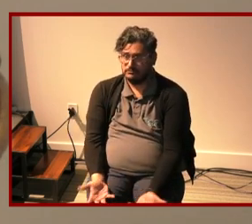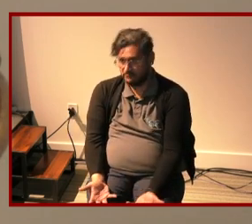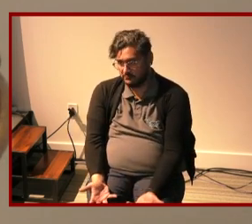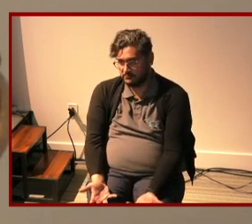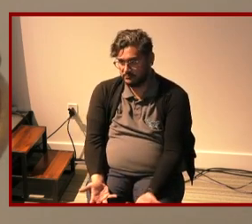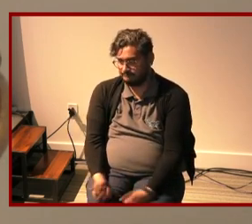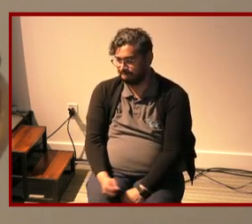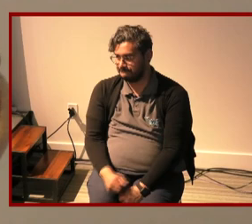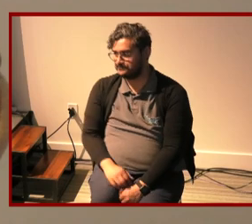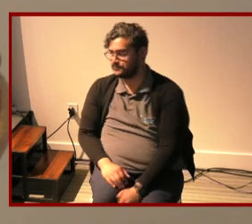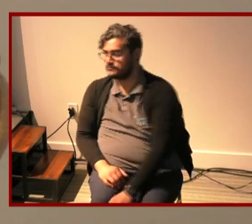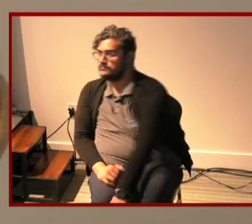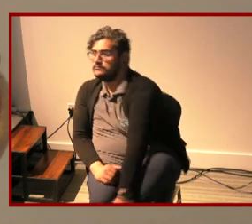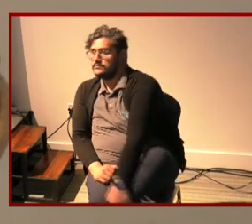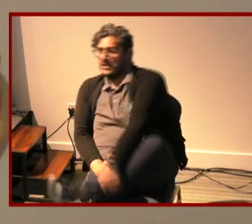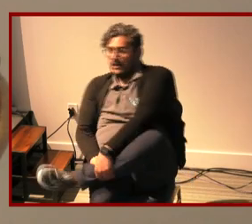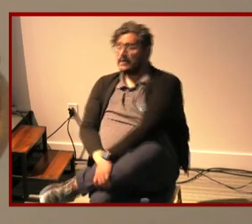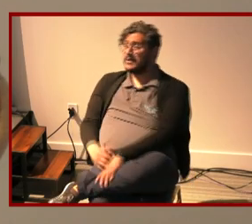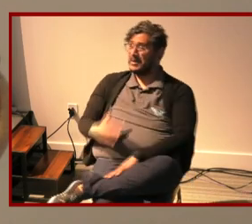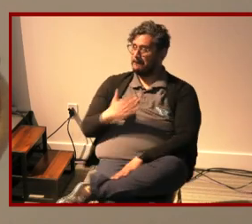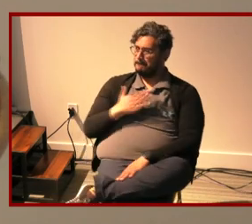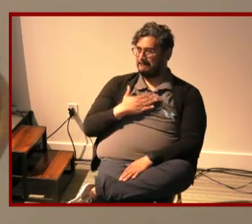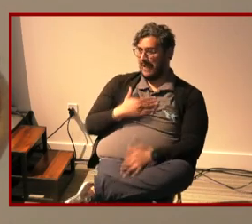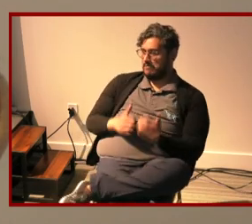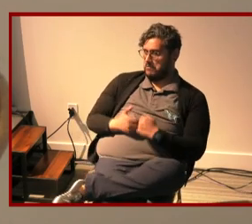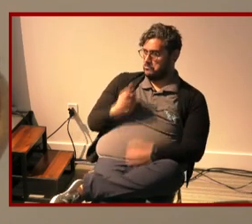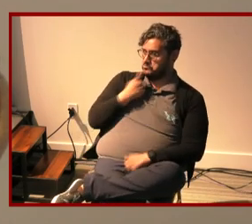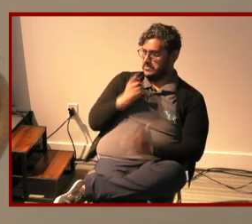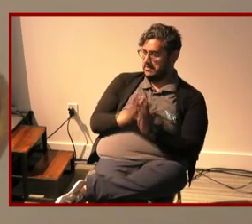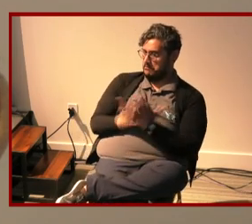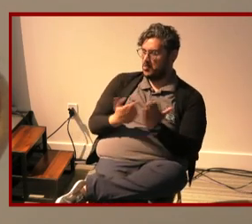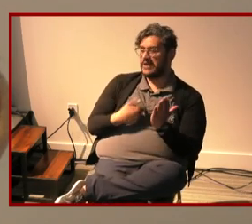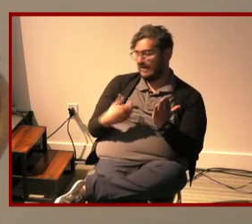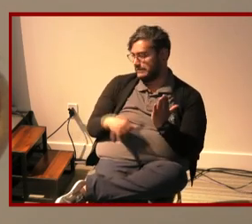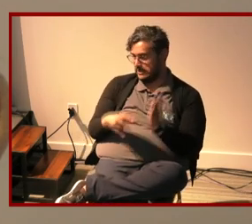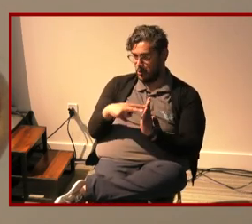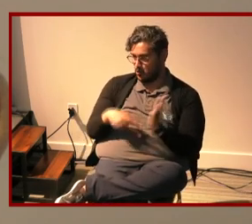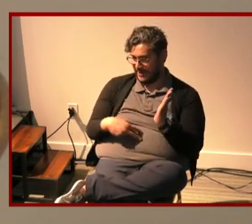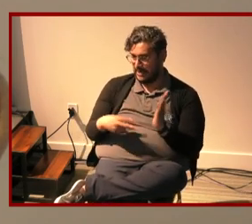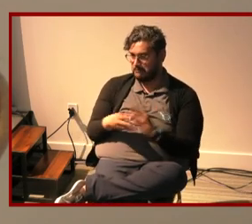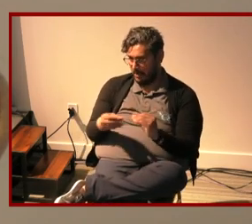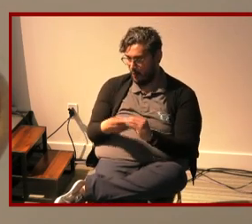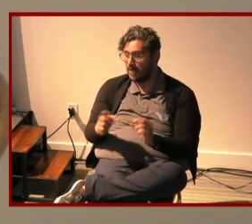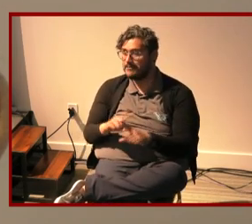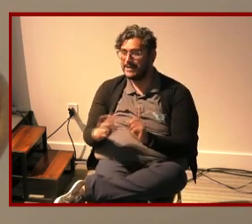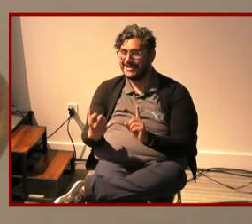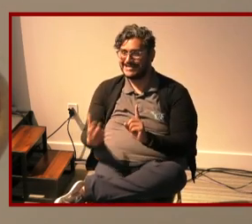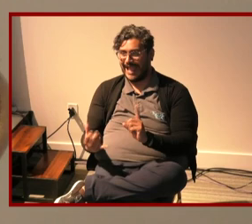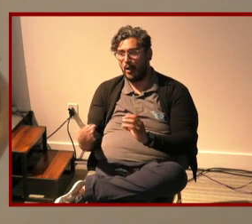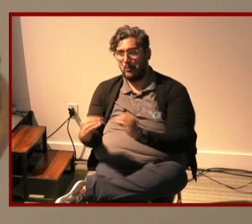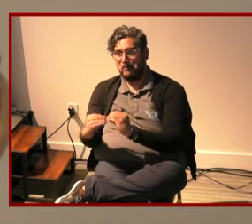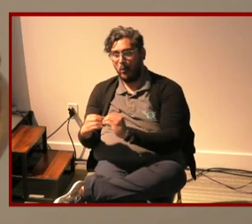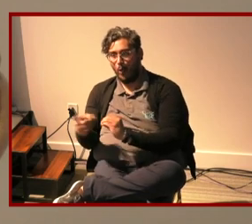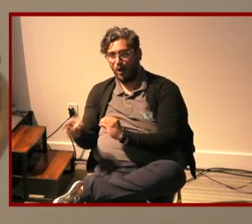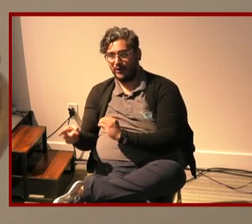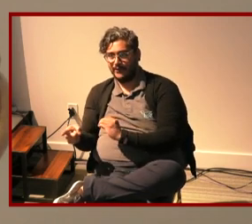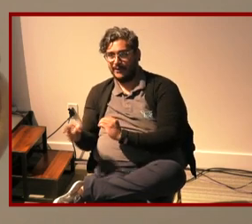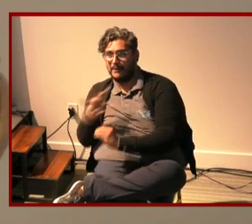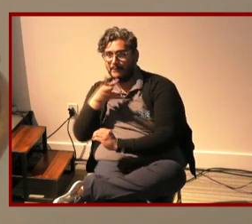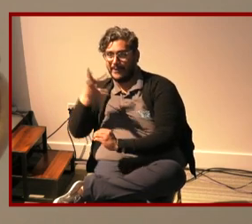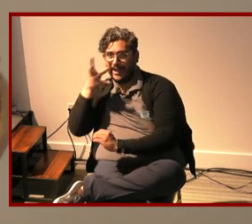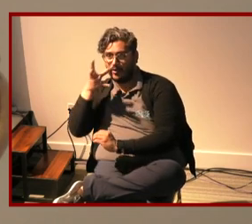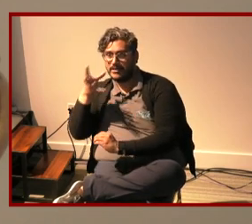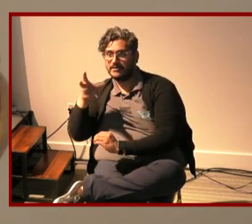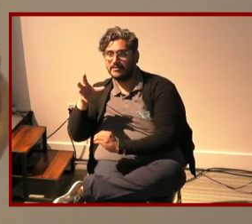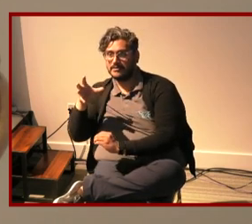in my most recent work i'm still reading memoirs but i have shifted to reading memoirs written by parents of children